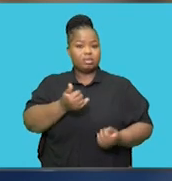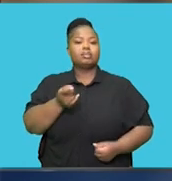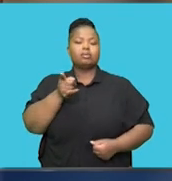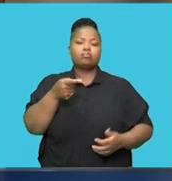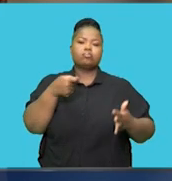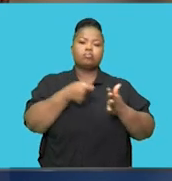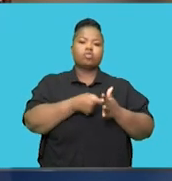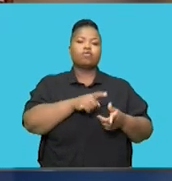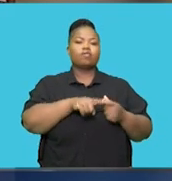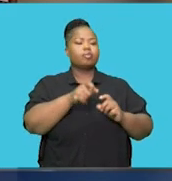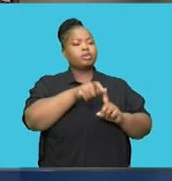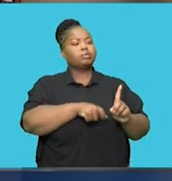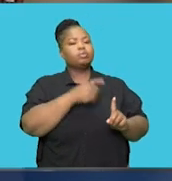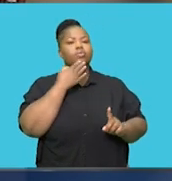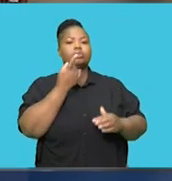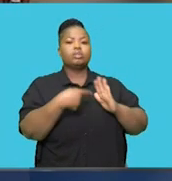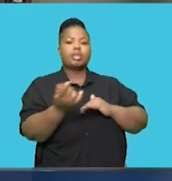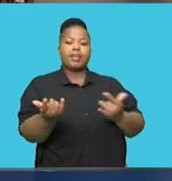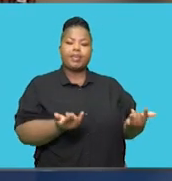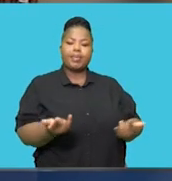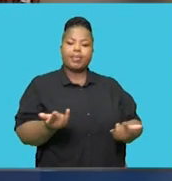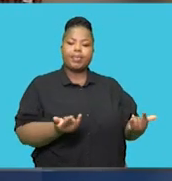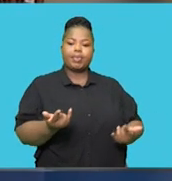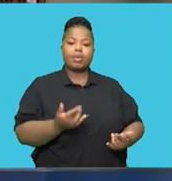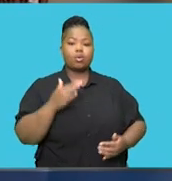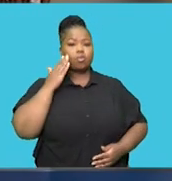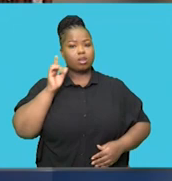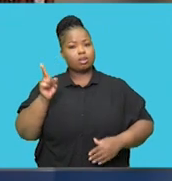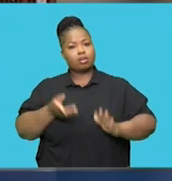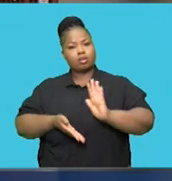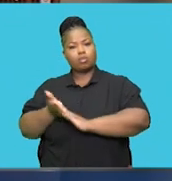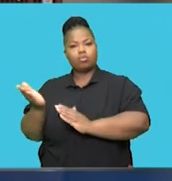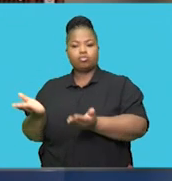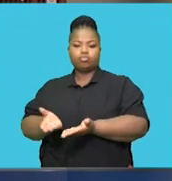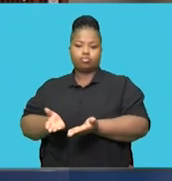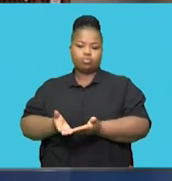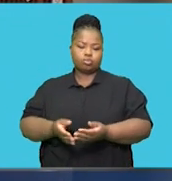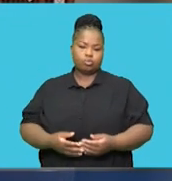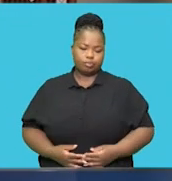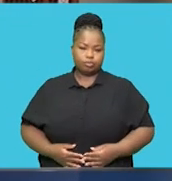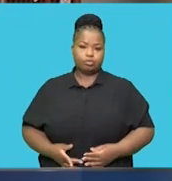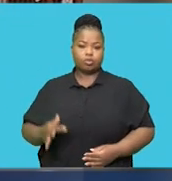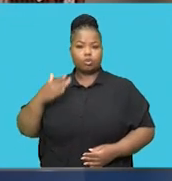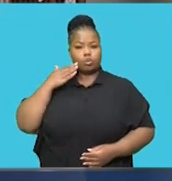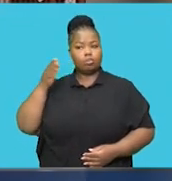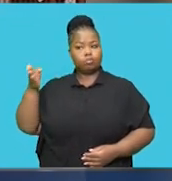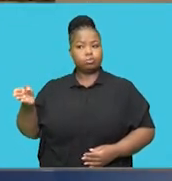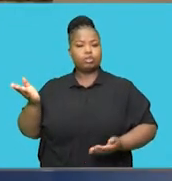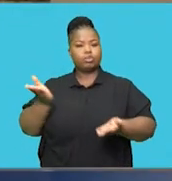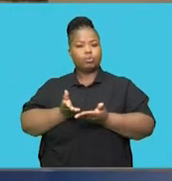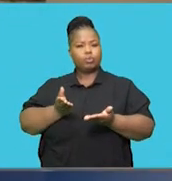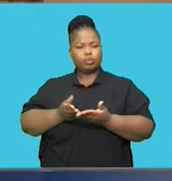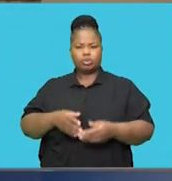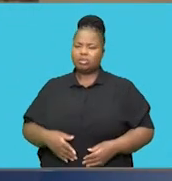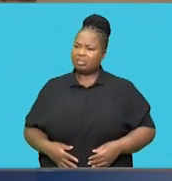bought from a street vendor on their way to school. While at school, educators witnessed